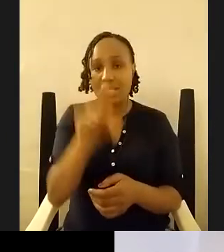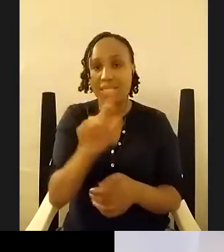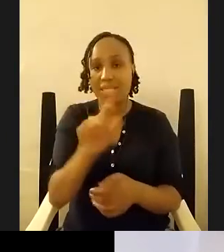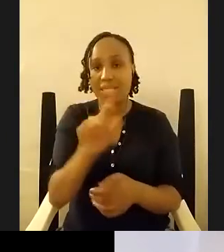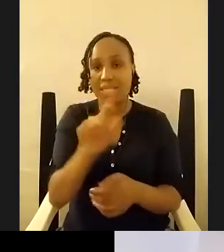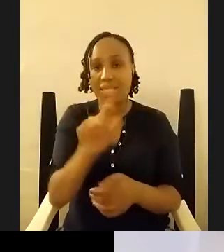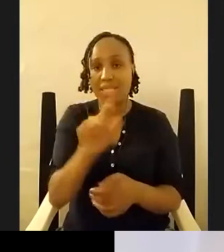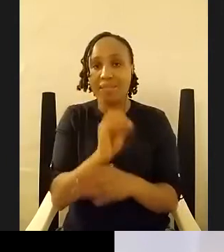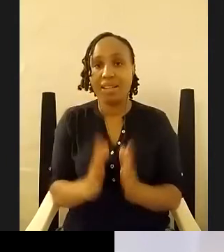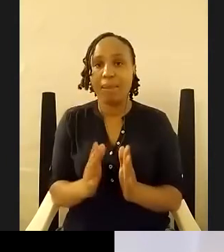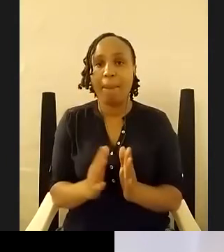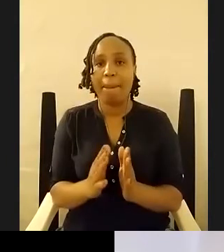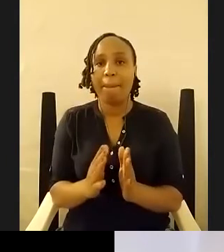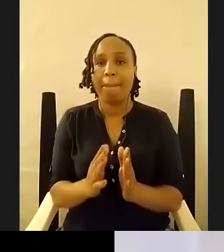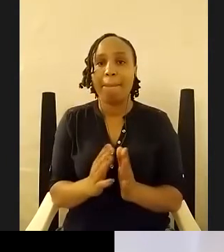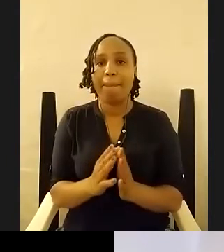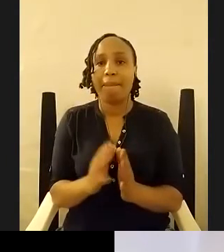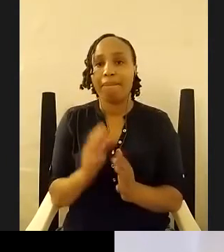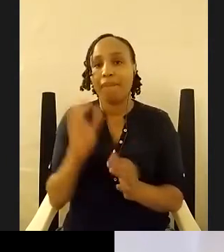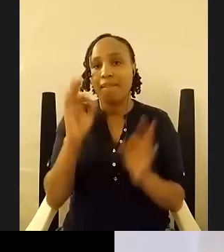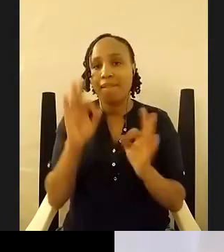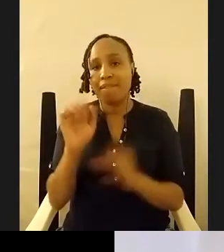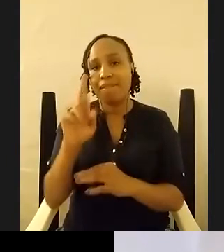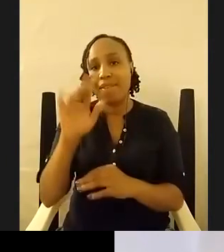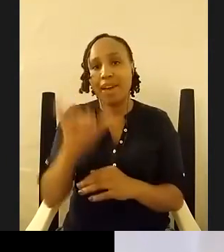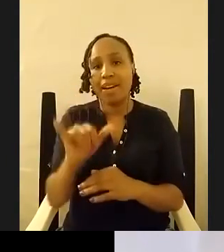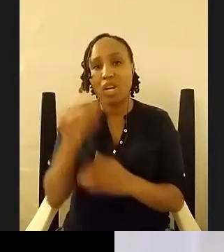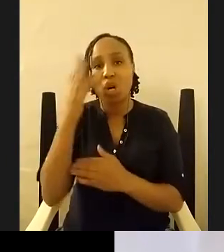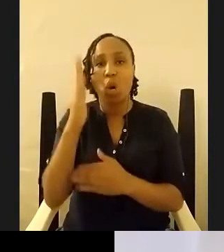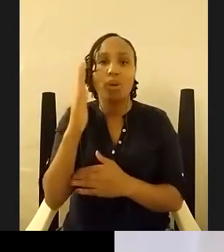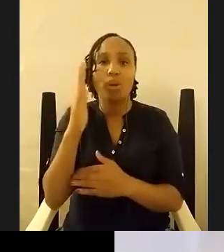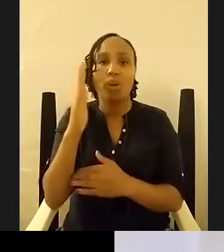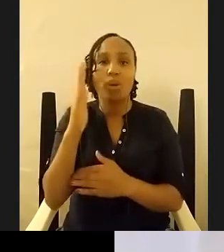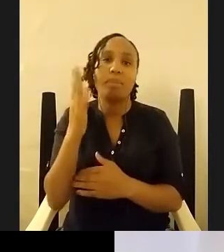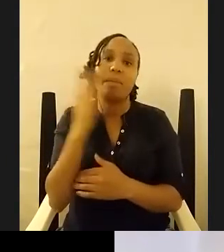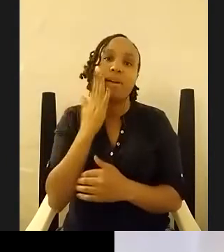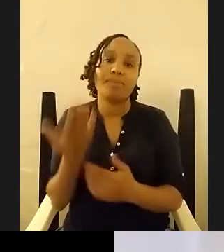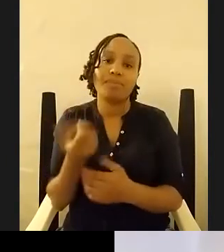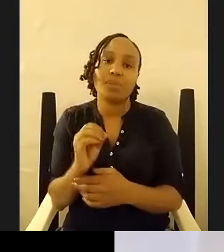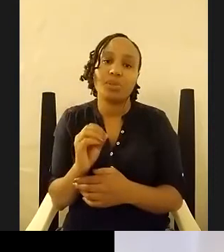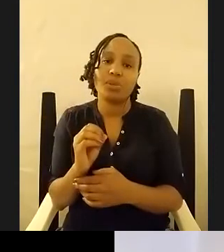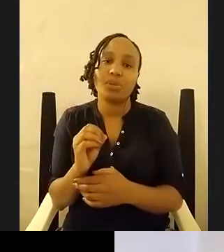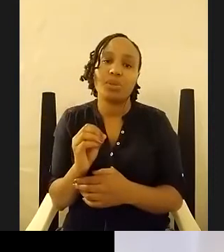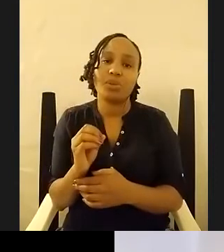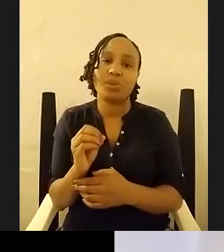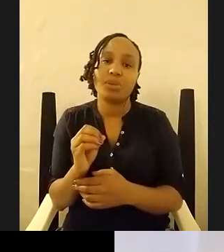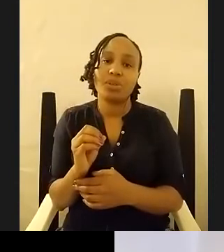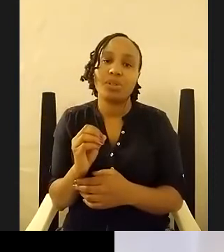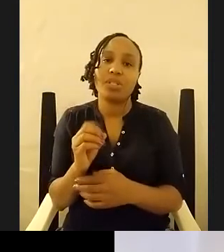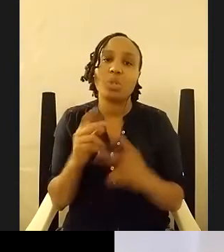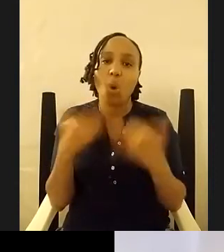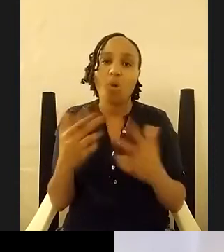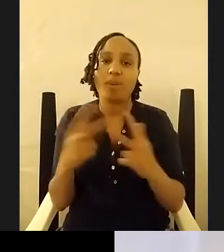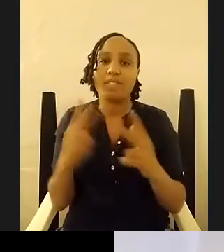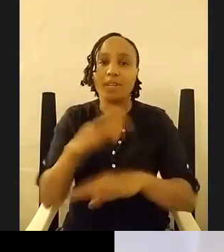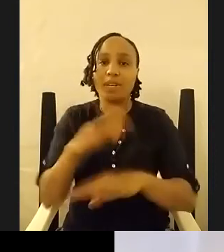godmother yeah magazines and so yeah always it's always very good to have um you